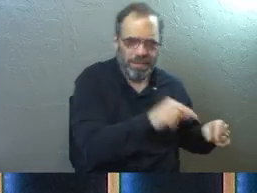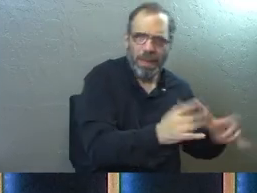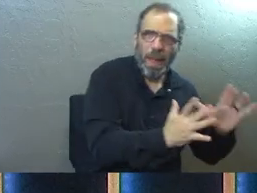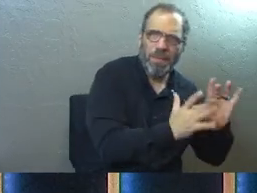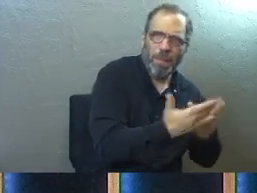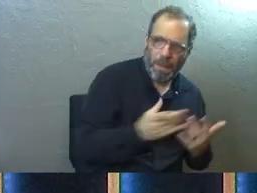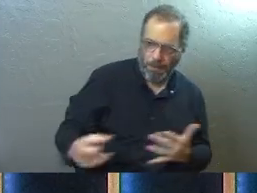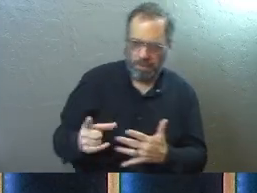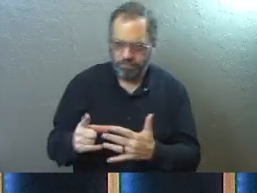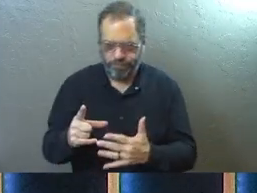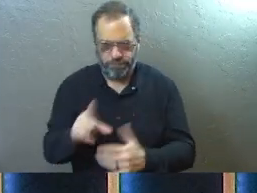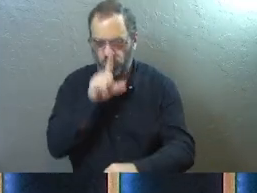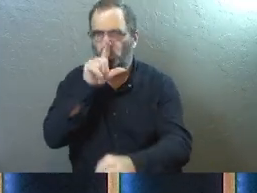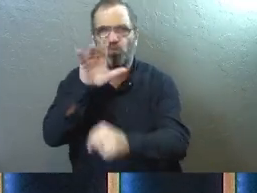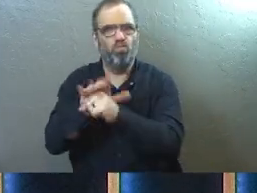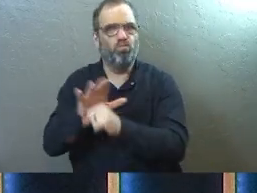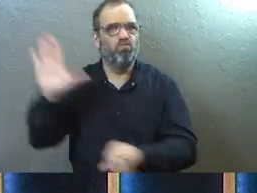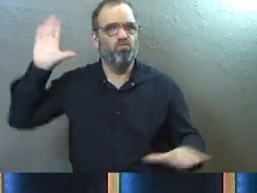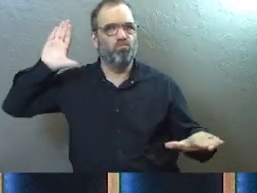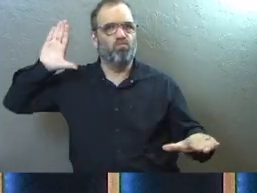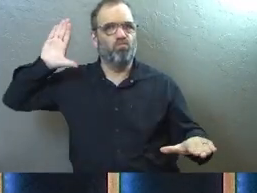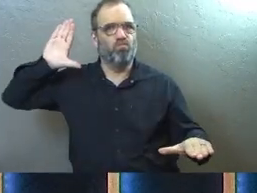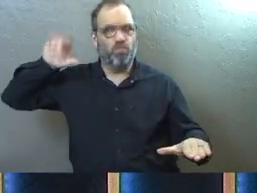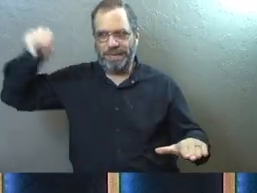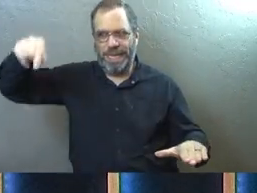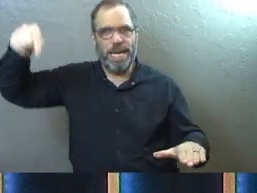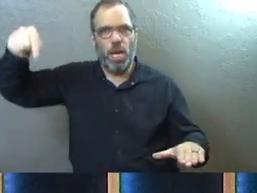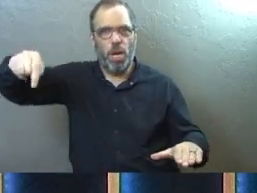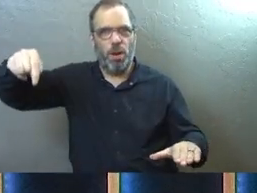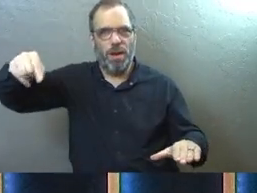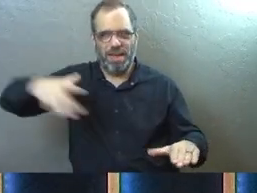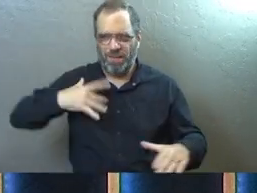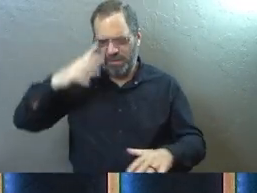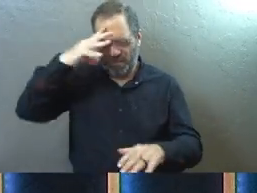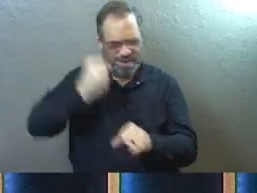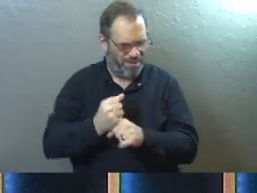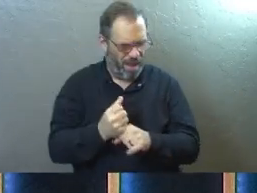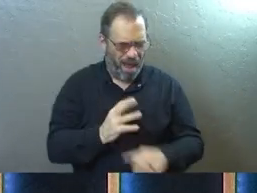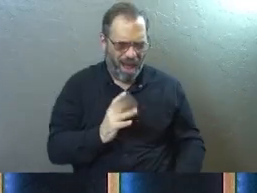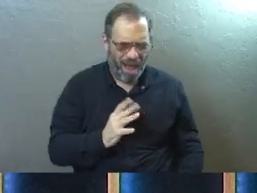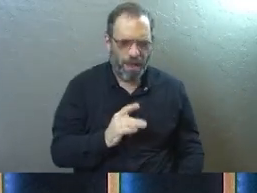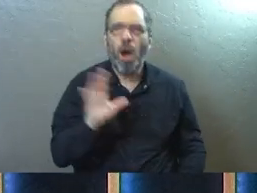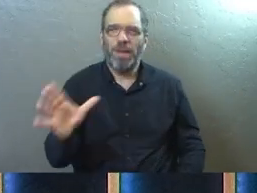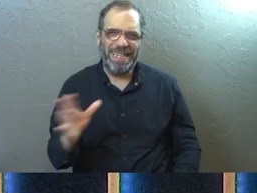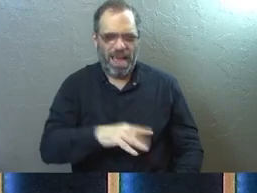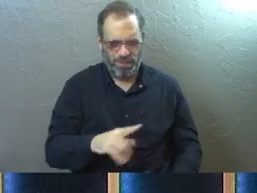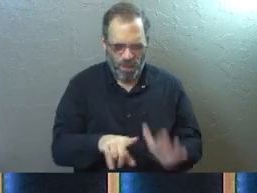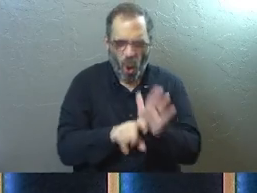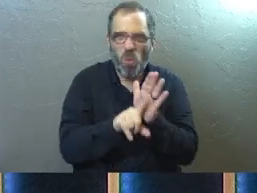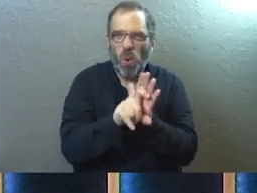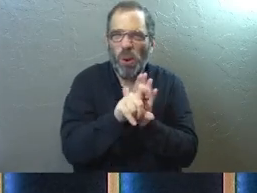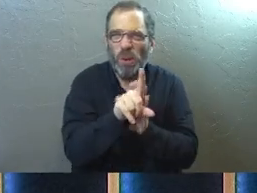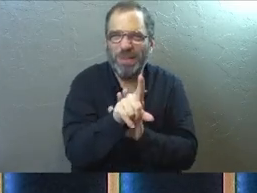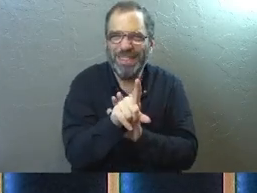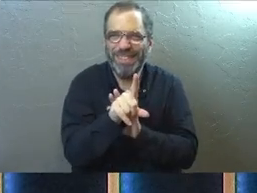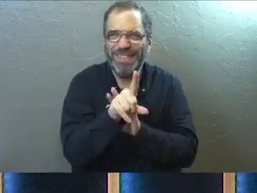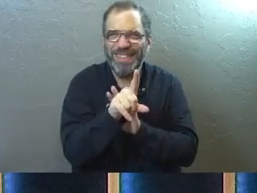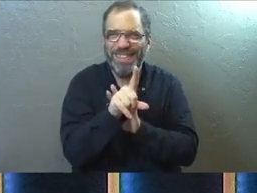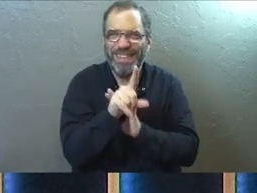But they affirm it, and that's part of what helps us feel strong about it. So back to the worms for a second.